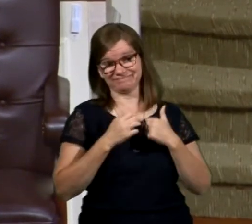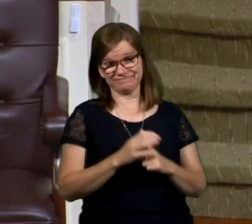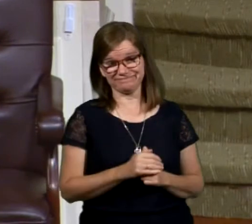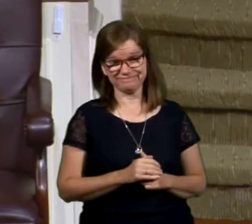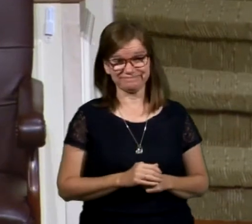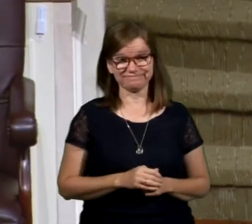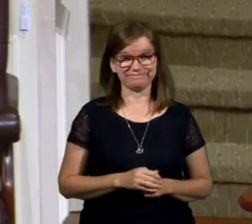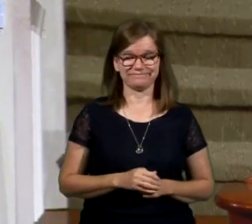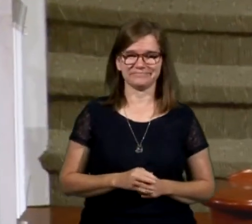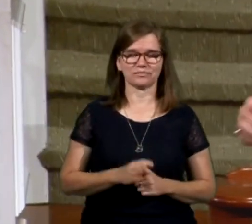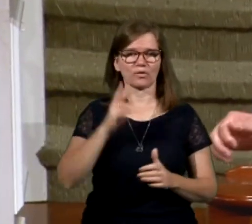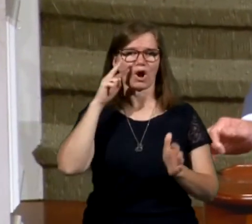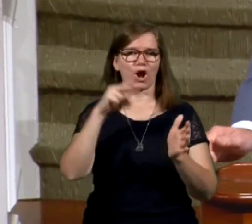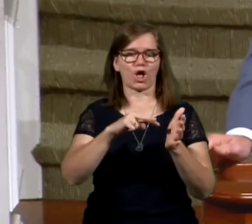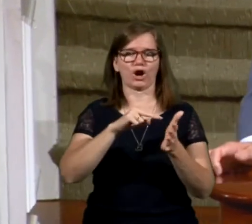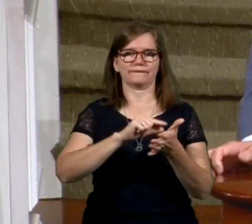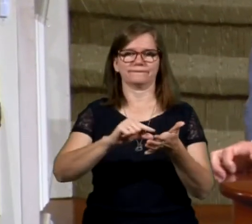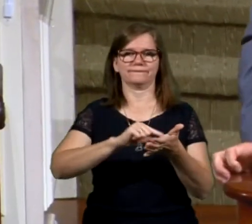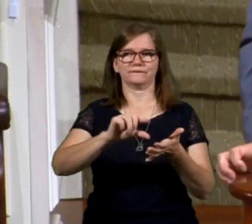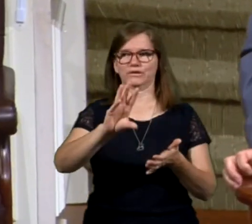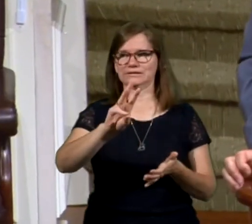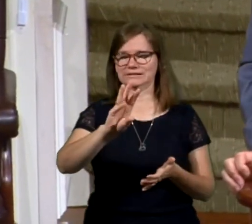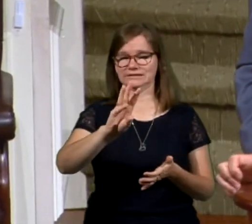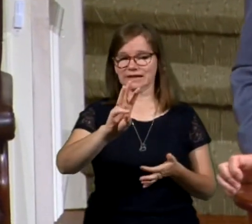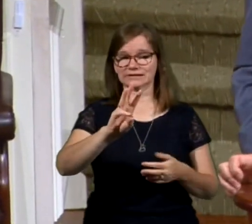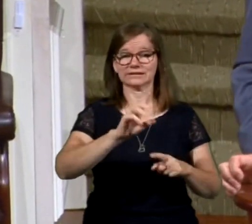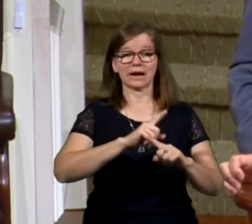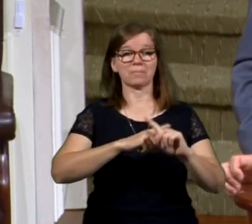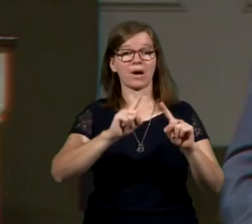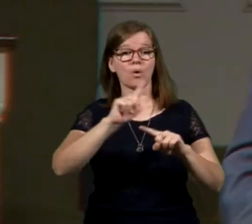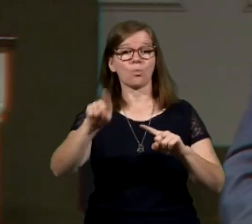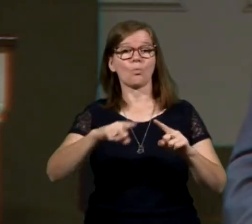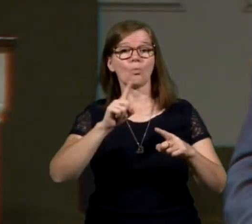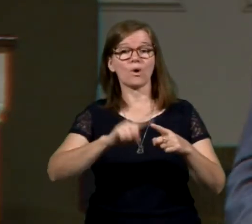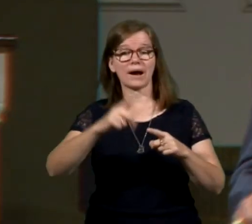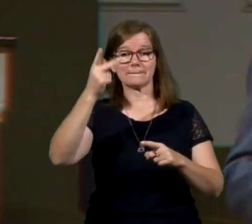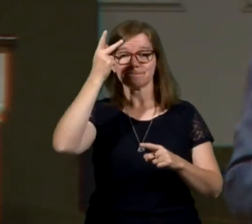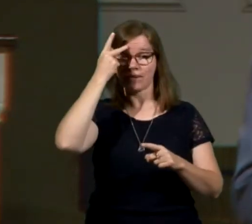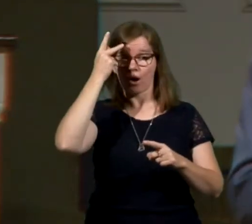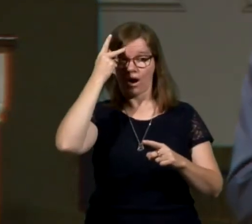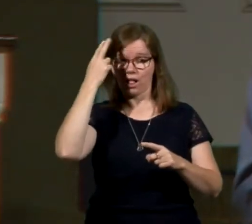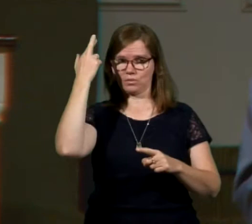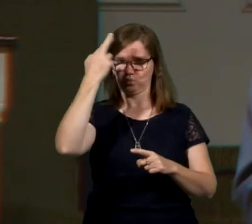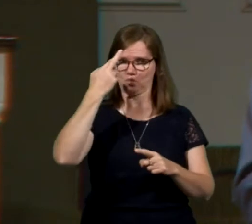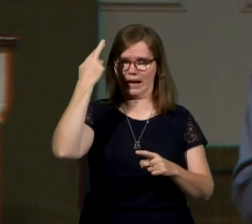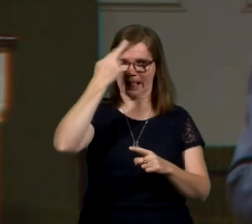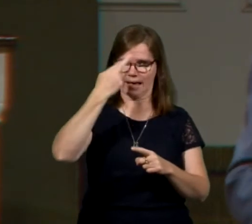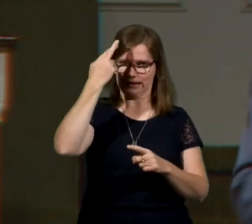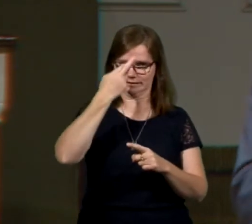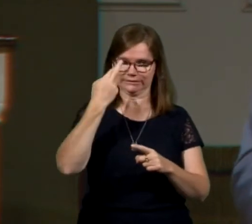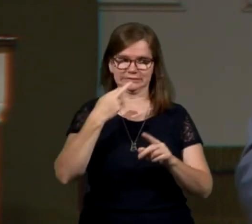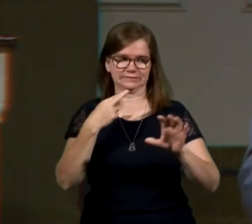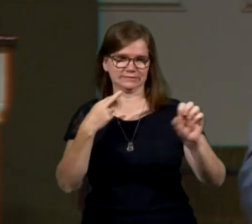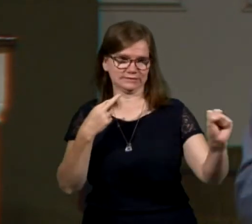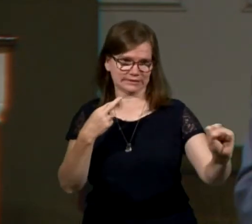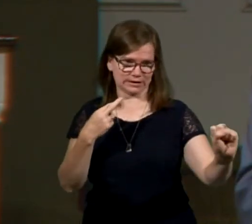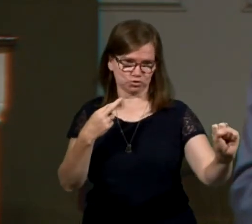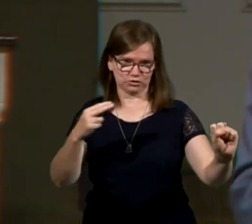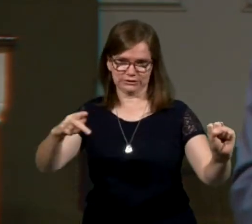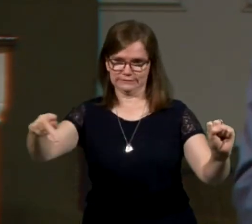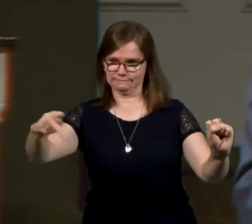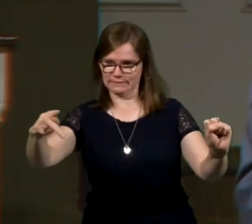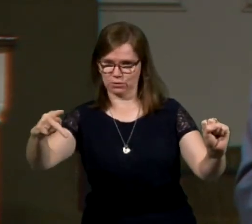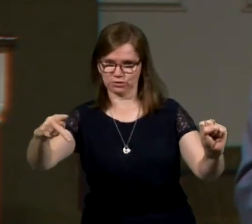look at it. Can we please? Look, if you would please, verse number six. But when Paul perceived that the one part was Sadducees and the other part was